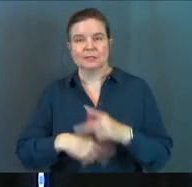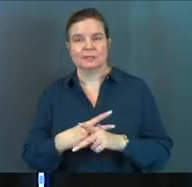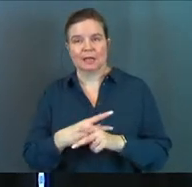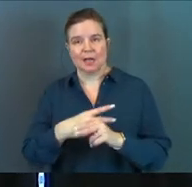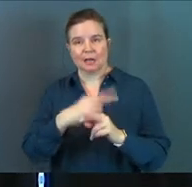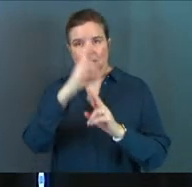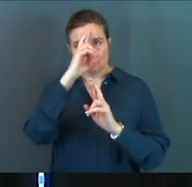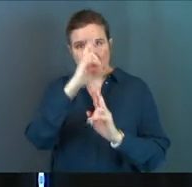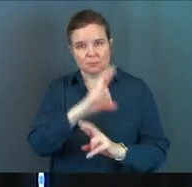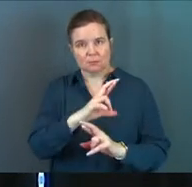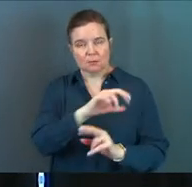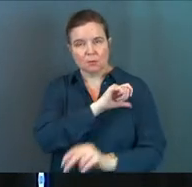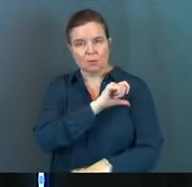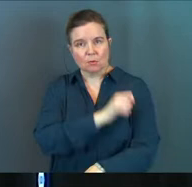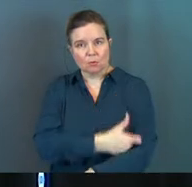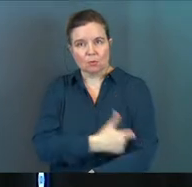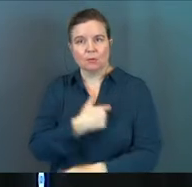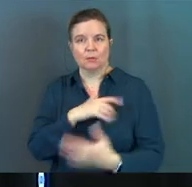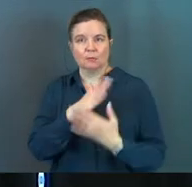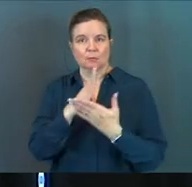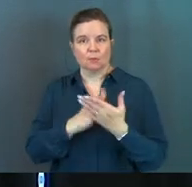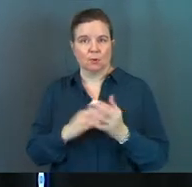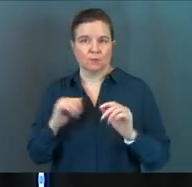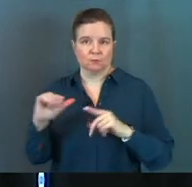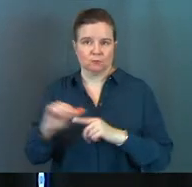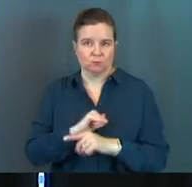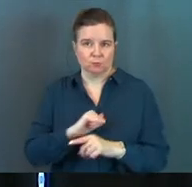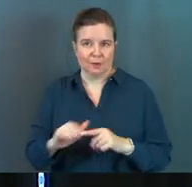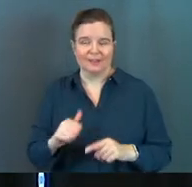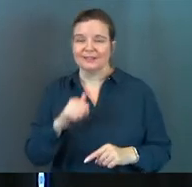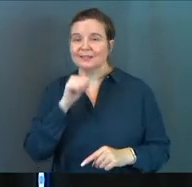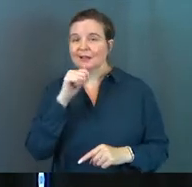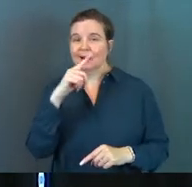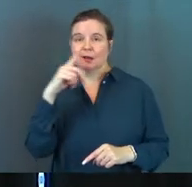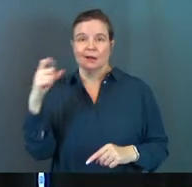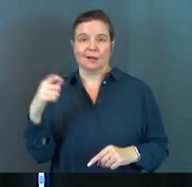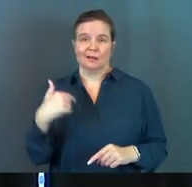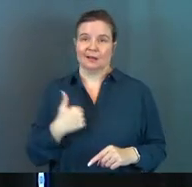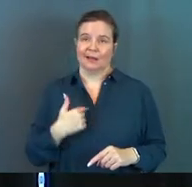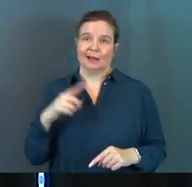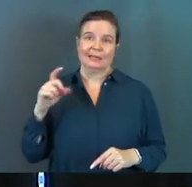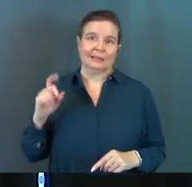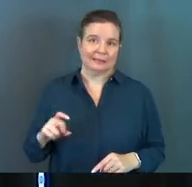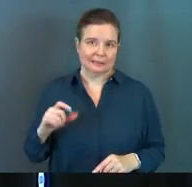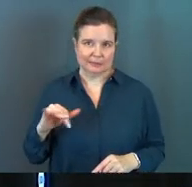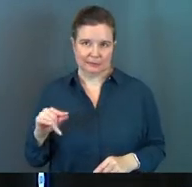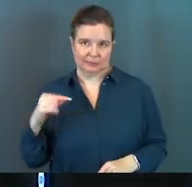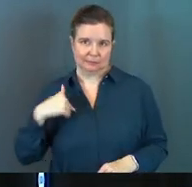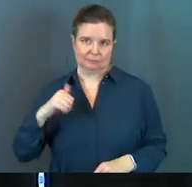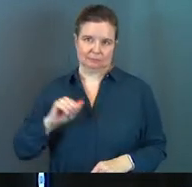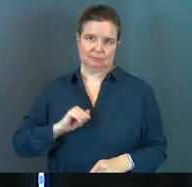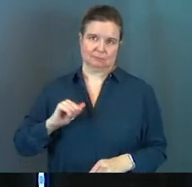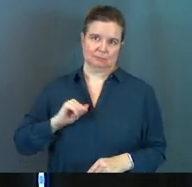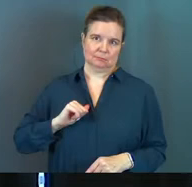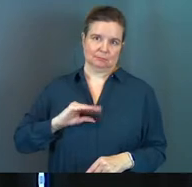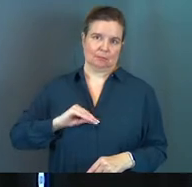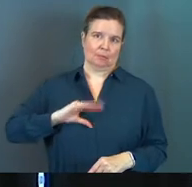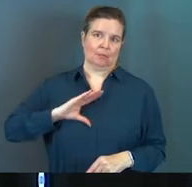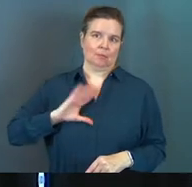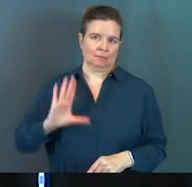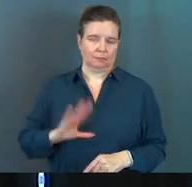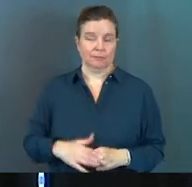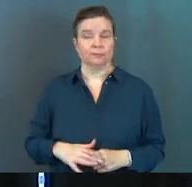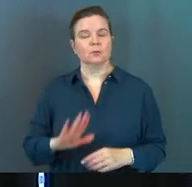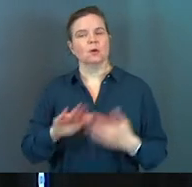kind of right relating that's part of your training. It's not because I need it. So here's the